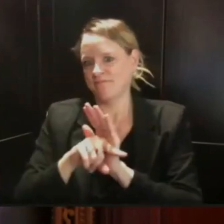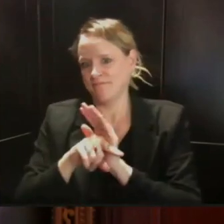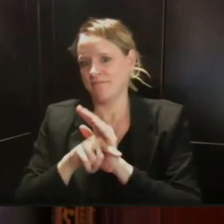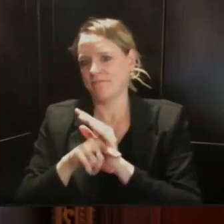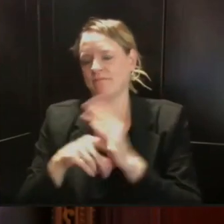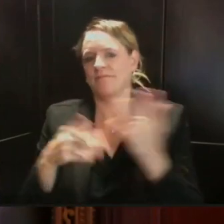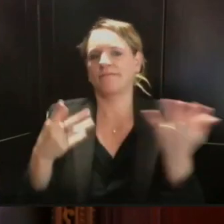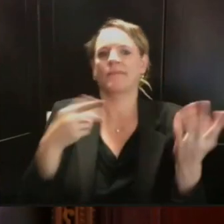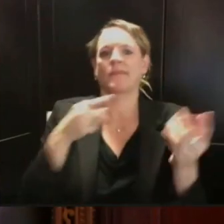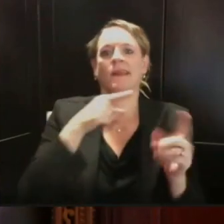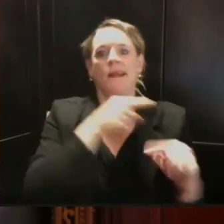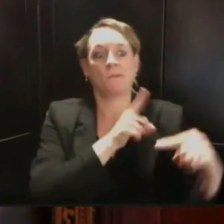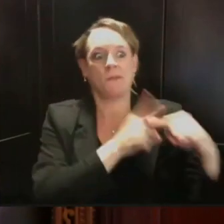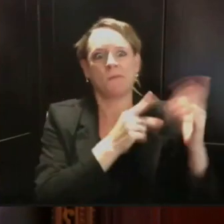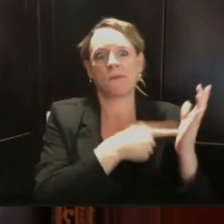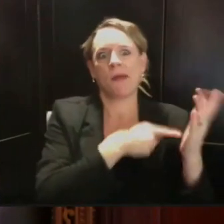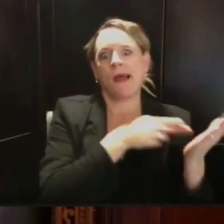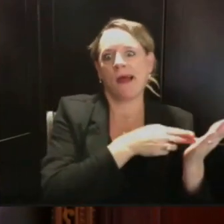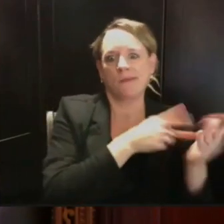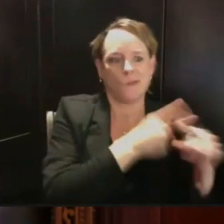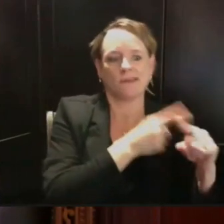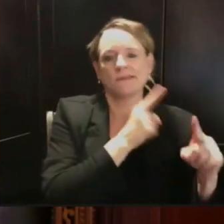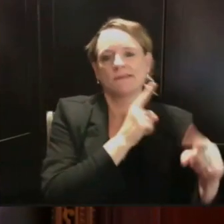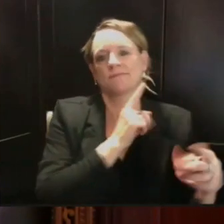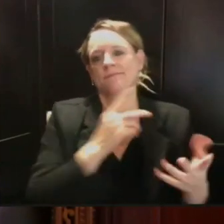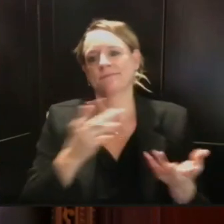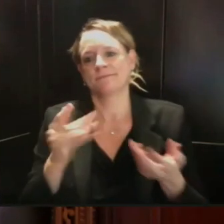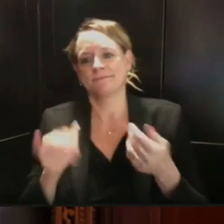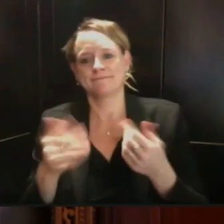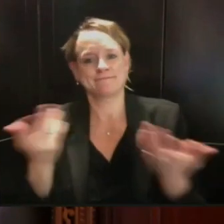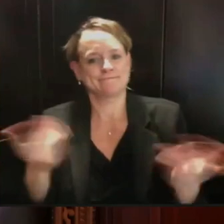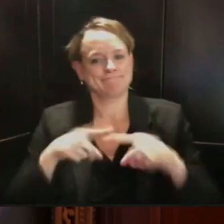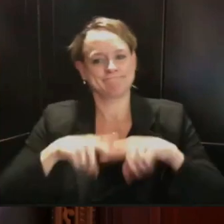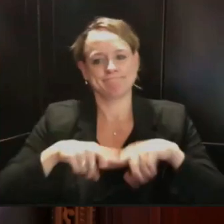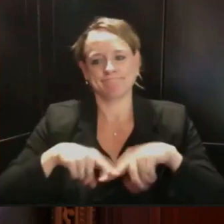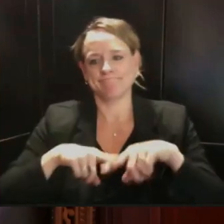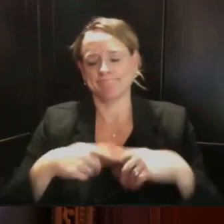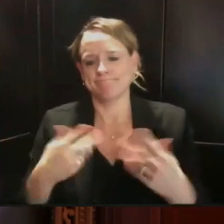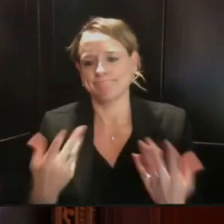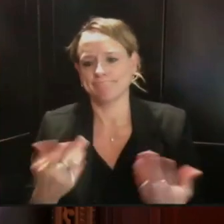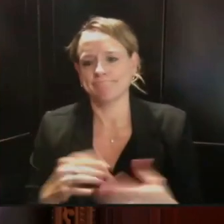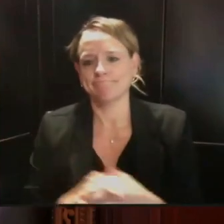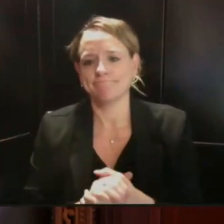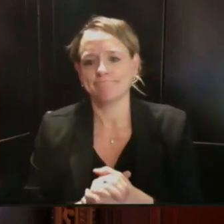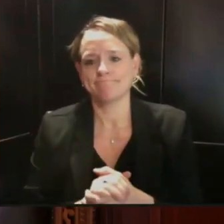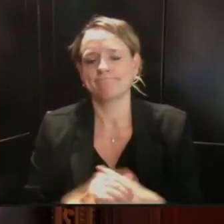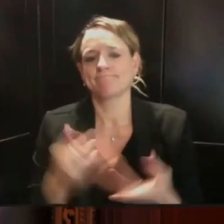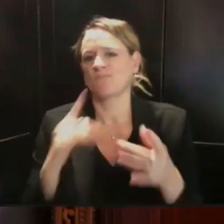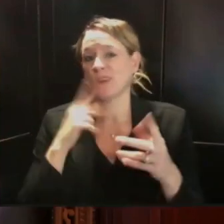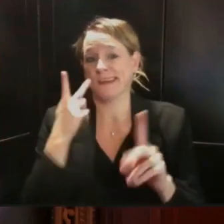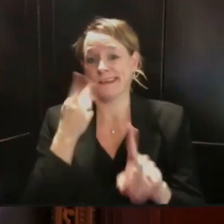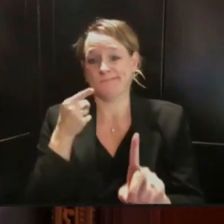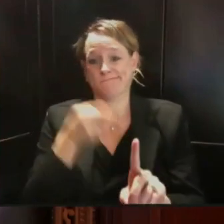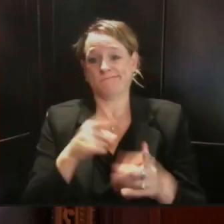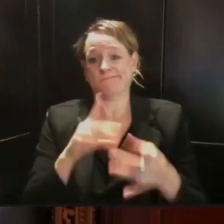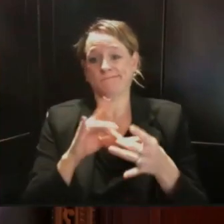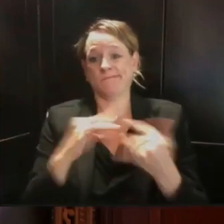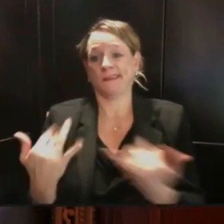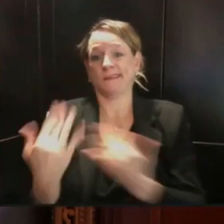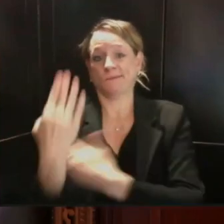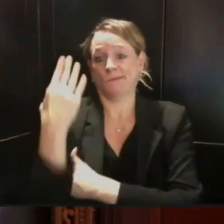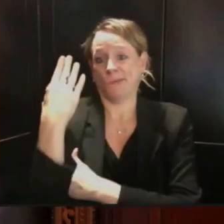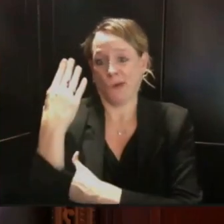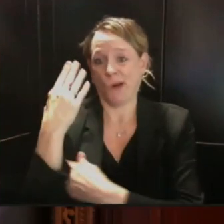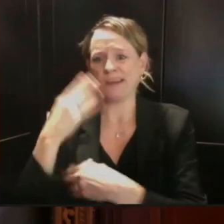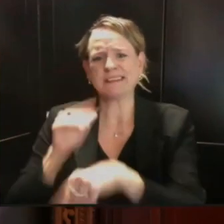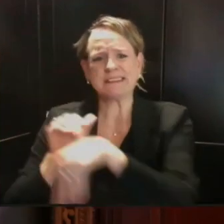Health Alert Network message this morning was really trying to describe this rather complex situation and communicate to all our partners, about how